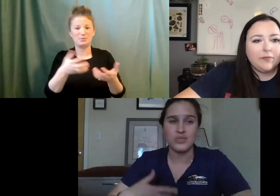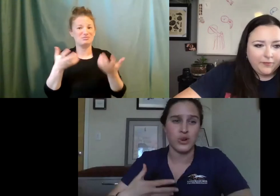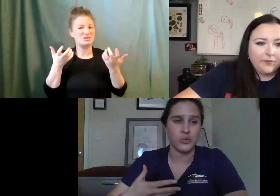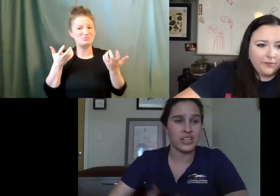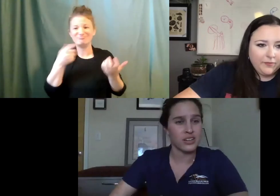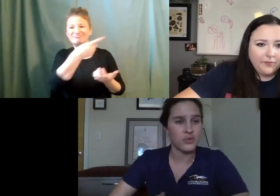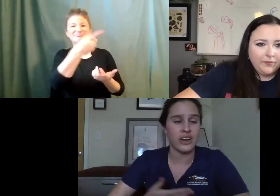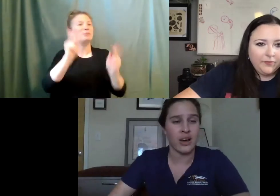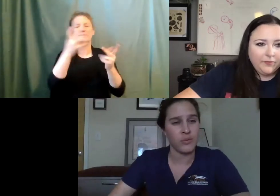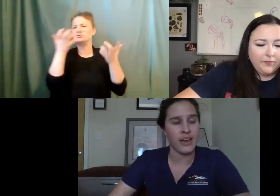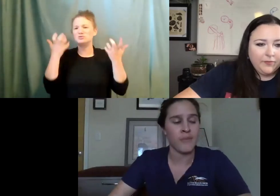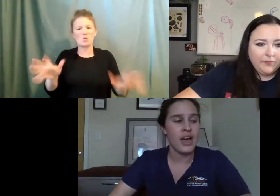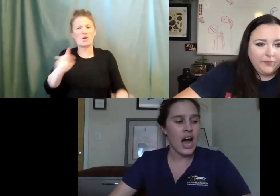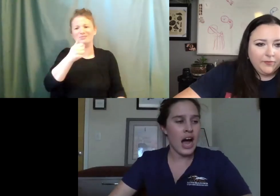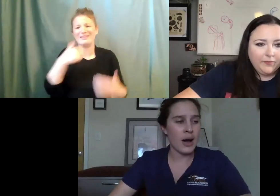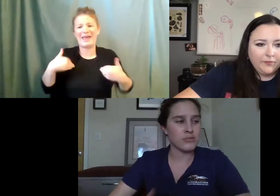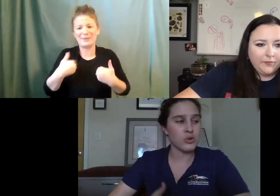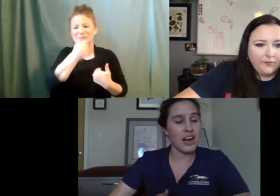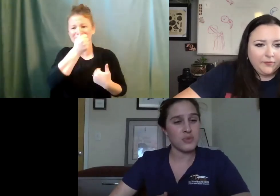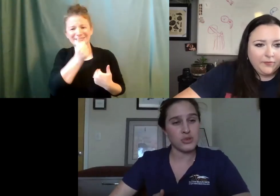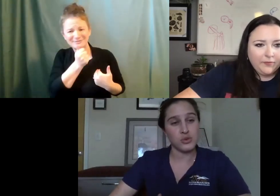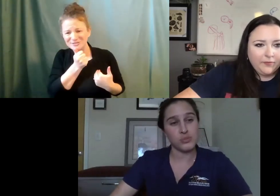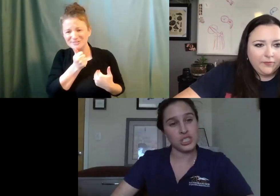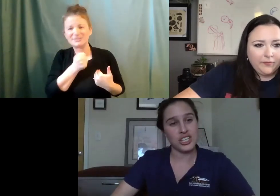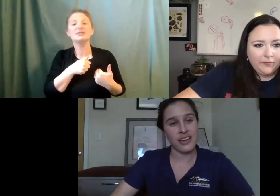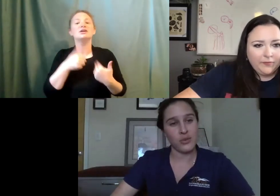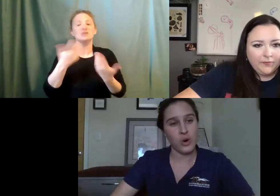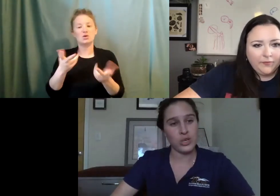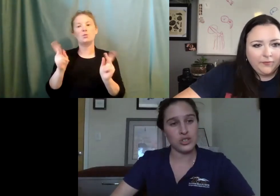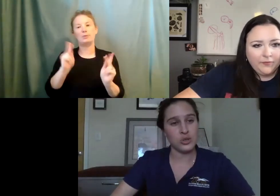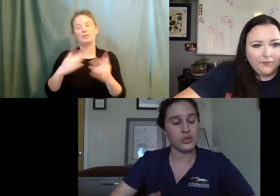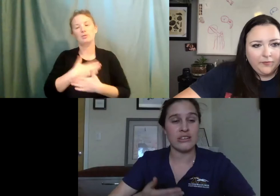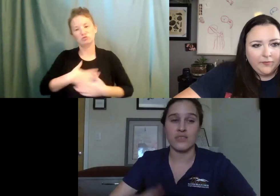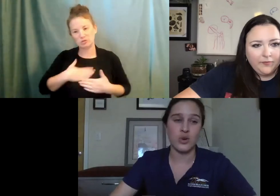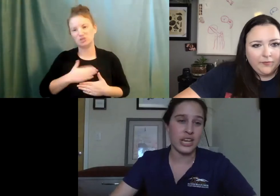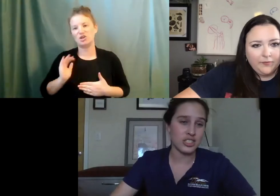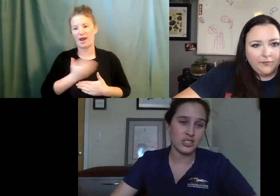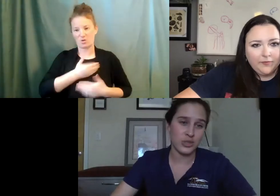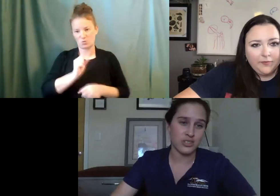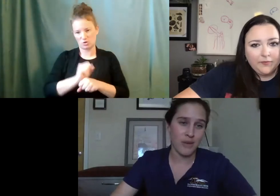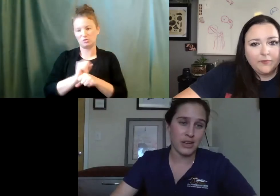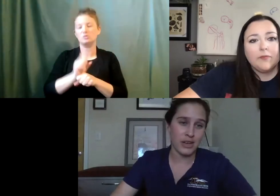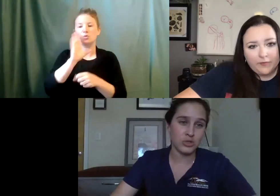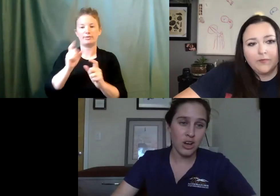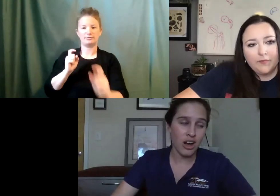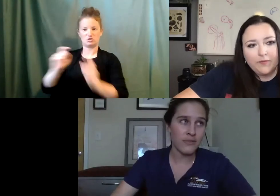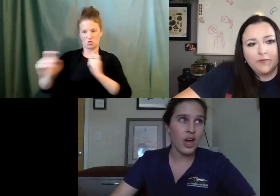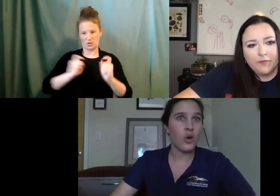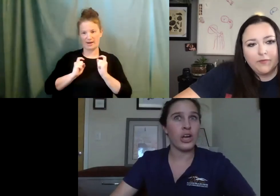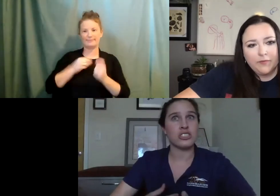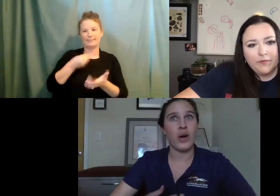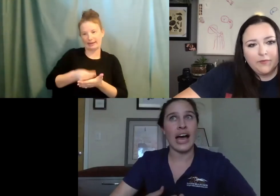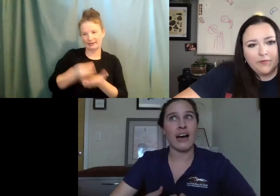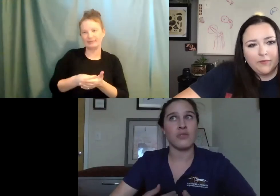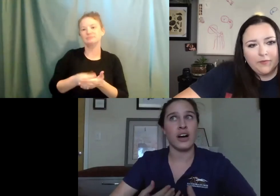Um, and that's what we're here for to help them. Um, so a lot of people do appreciate what we do. They'll give donations when they drop animals off.